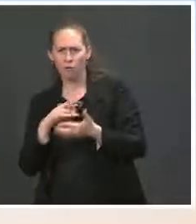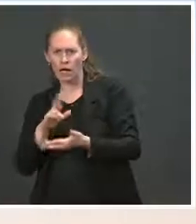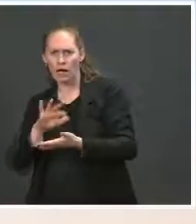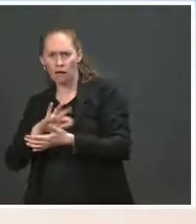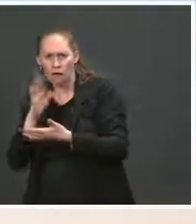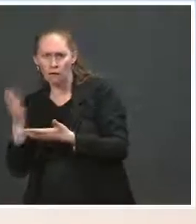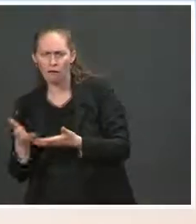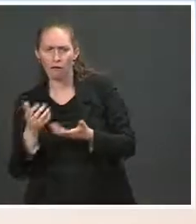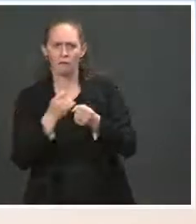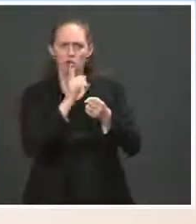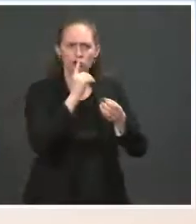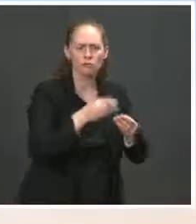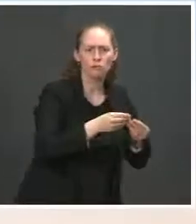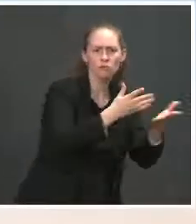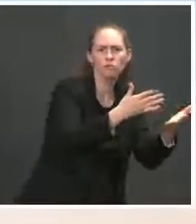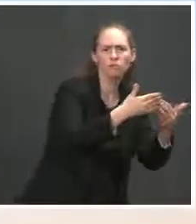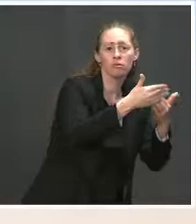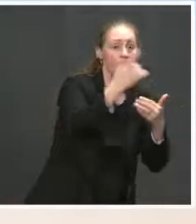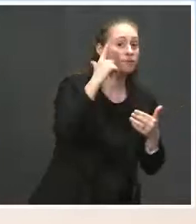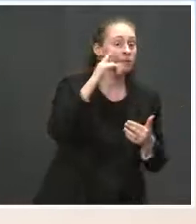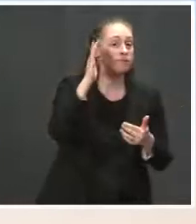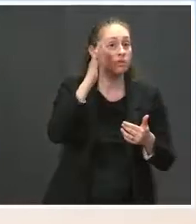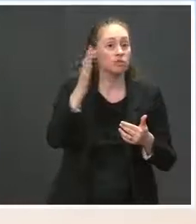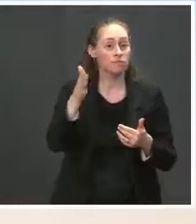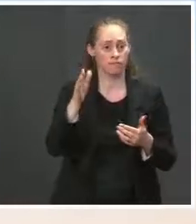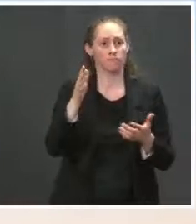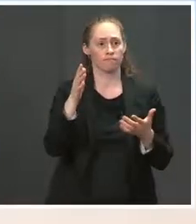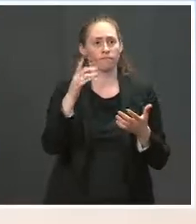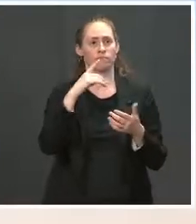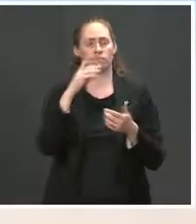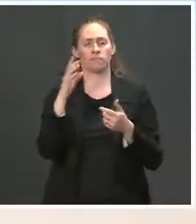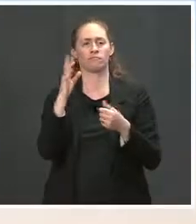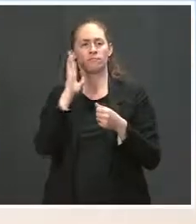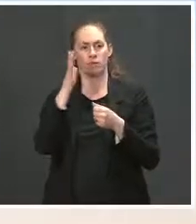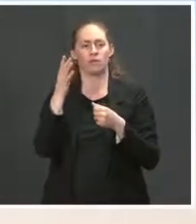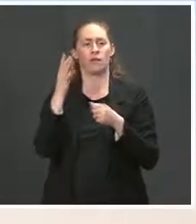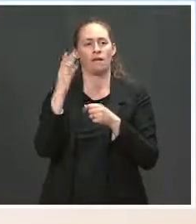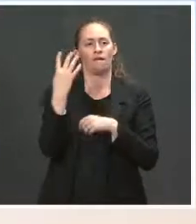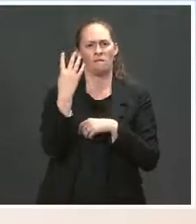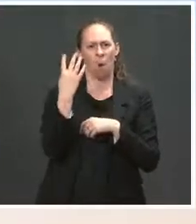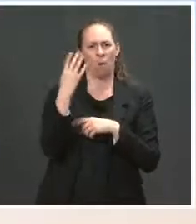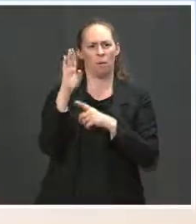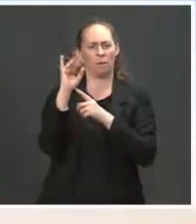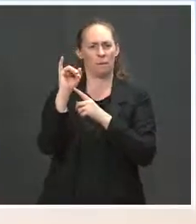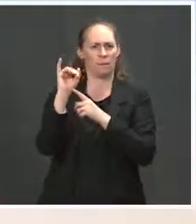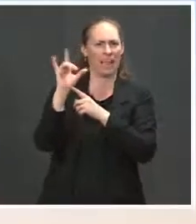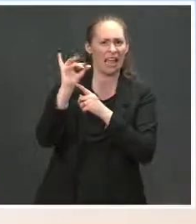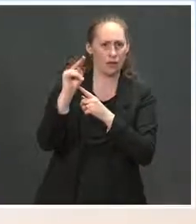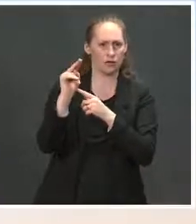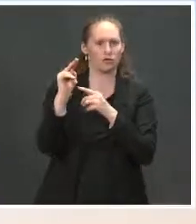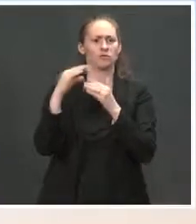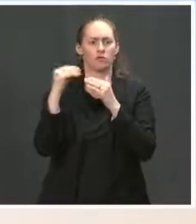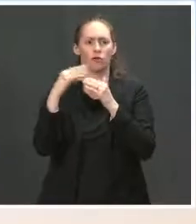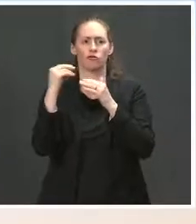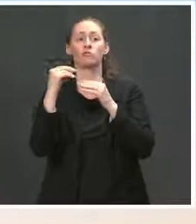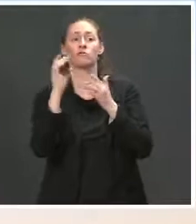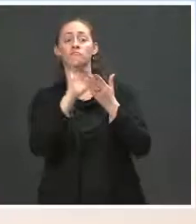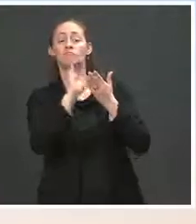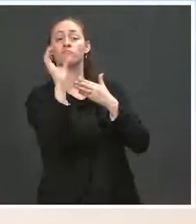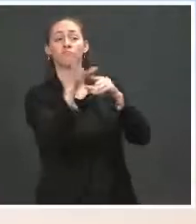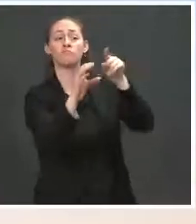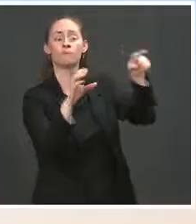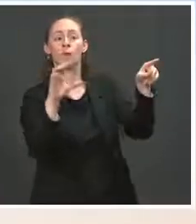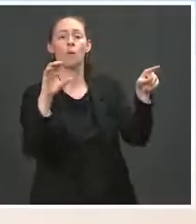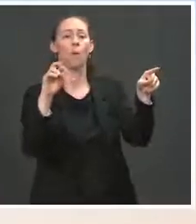for the future. We've also provided $4 billion to COVAX. And from the earliest stages of the pandemic, we've provided India with